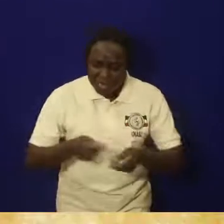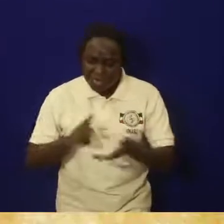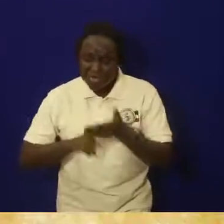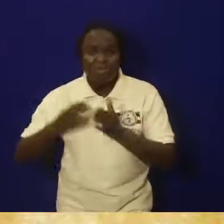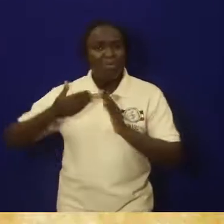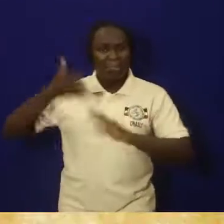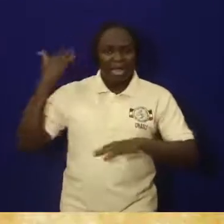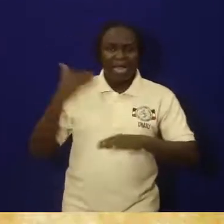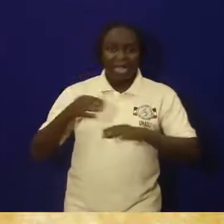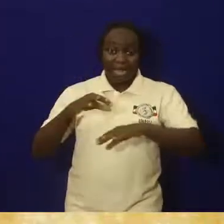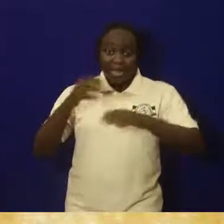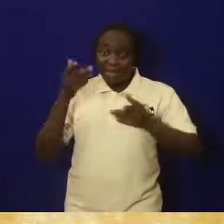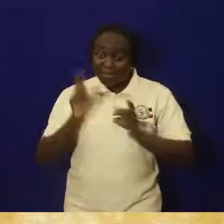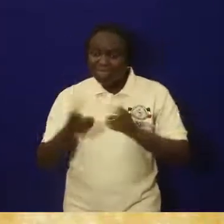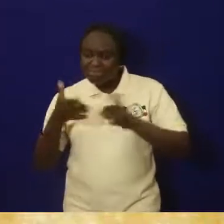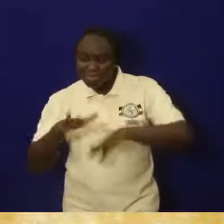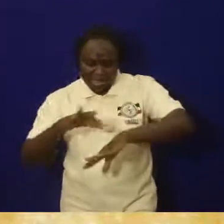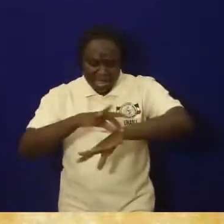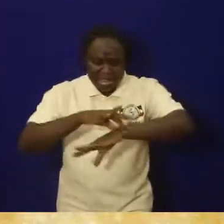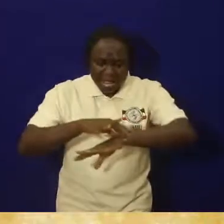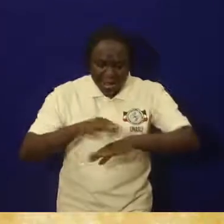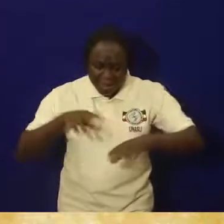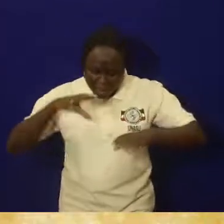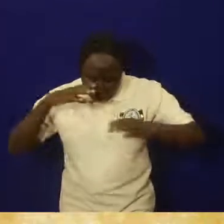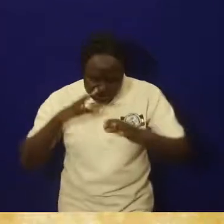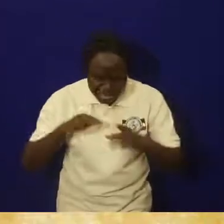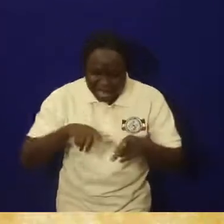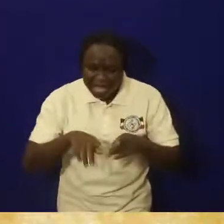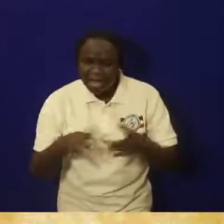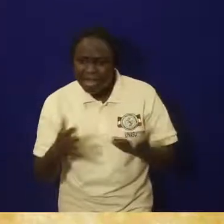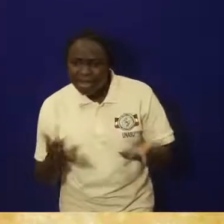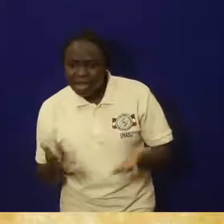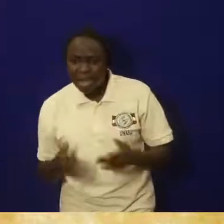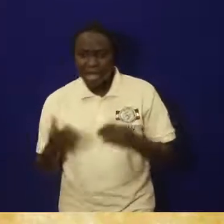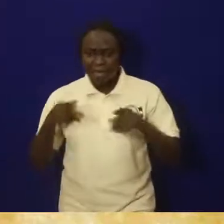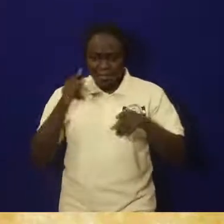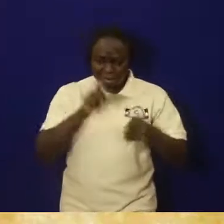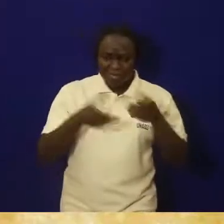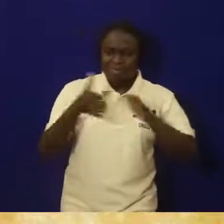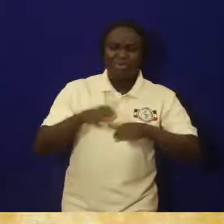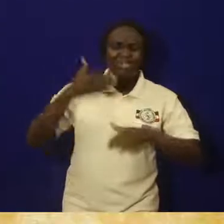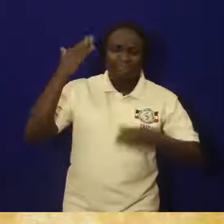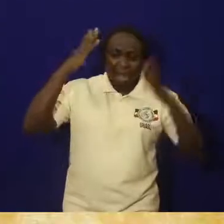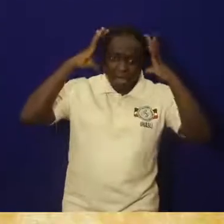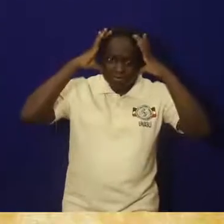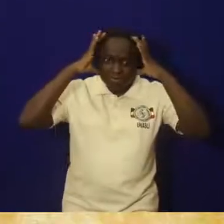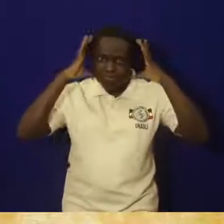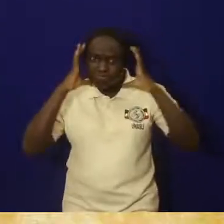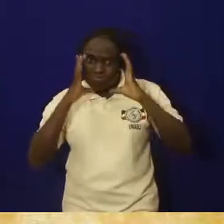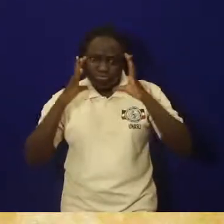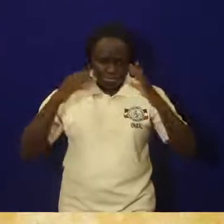remains, we study the bones of the people who died. We study the skull,